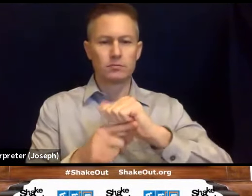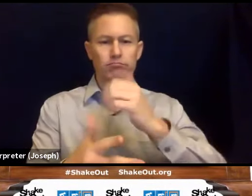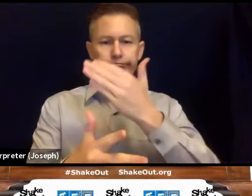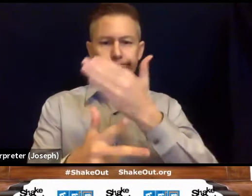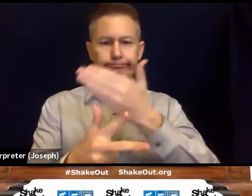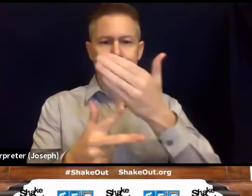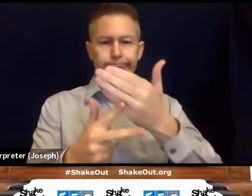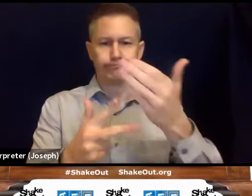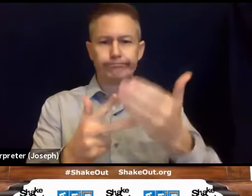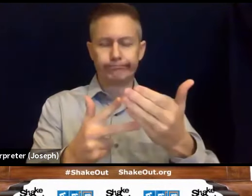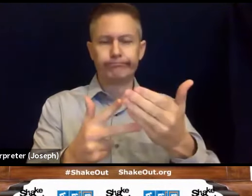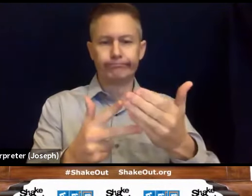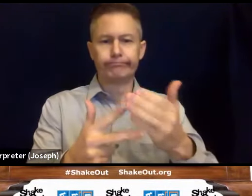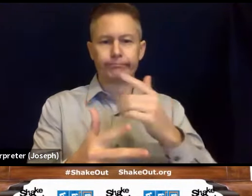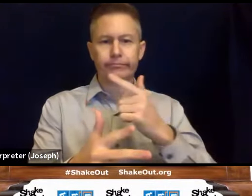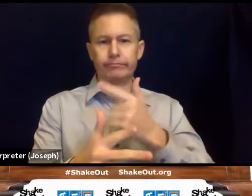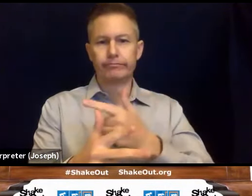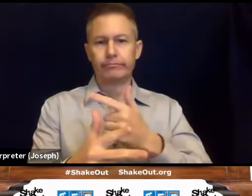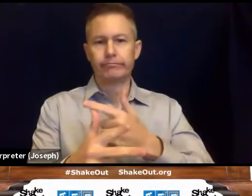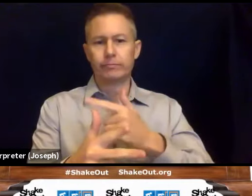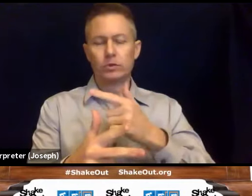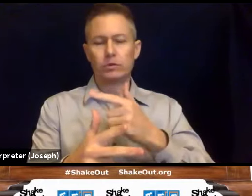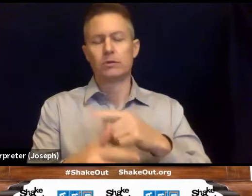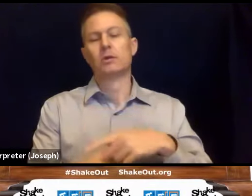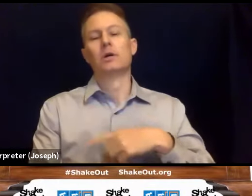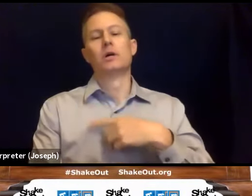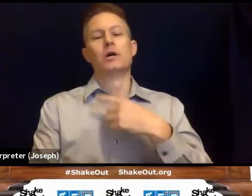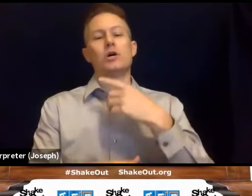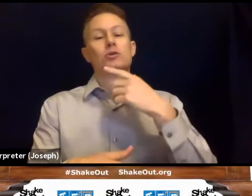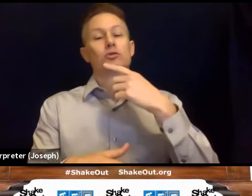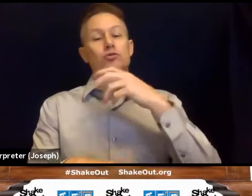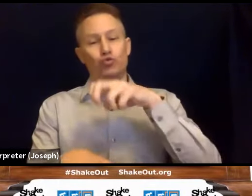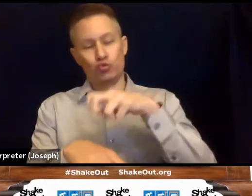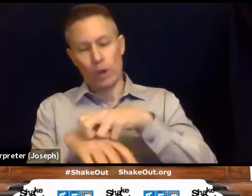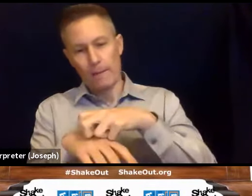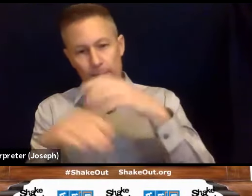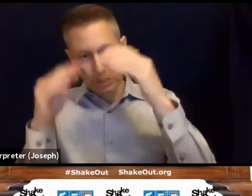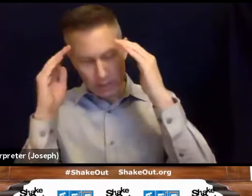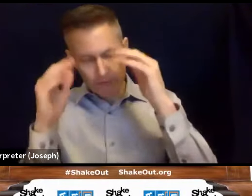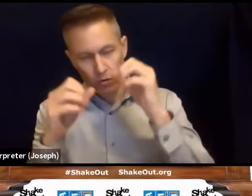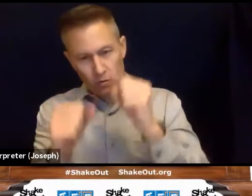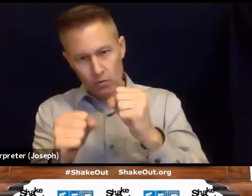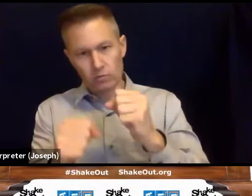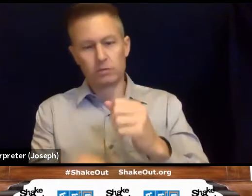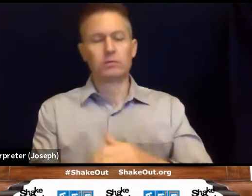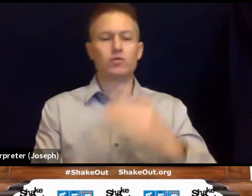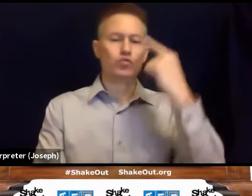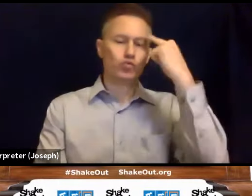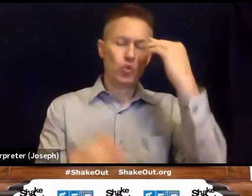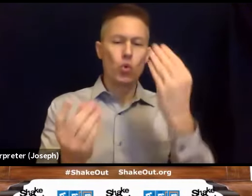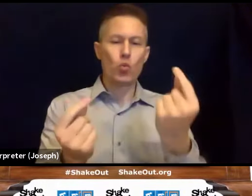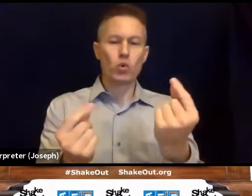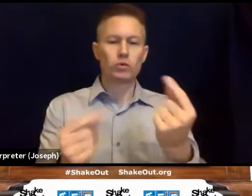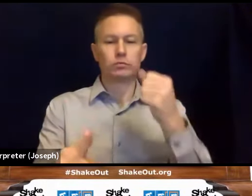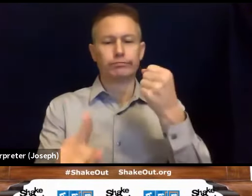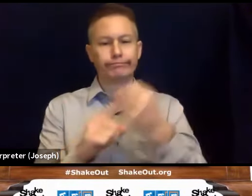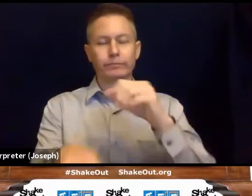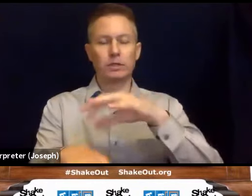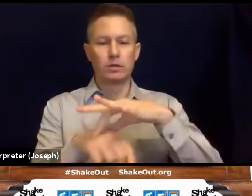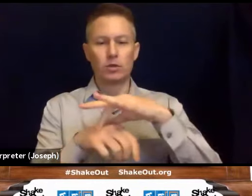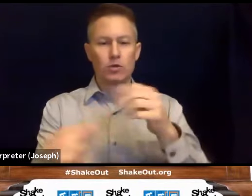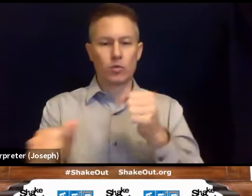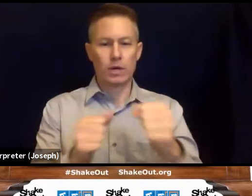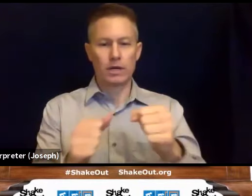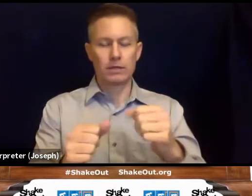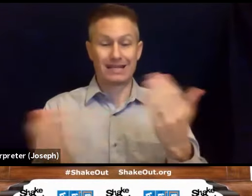earthquake safety in this case, drop cover and hold on to know what to do when the earthquake strikes here